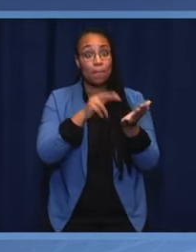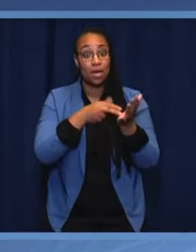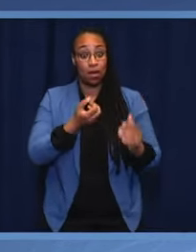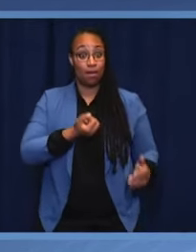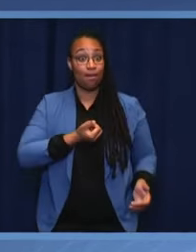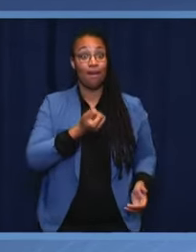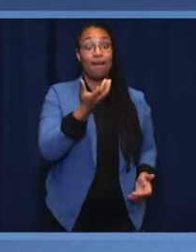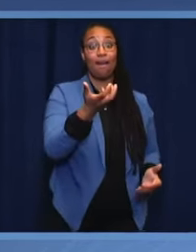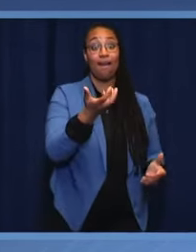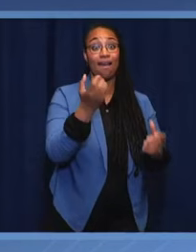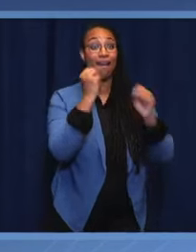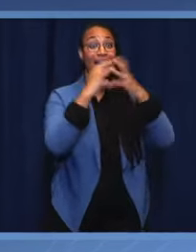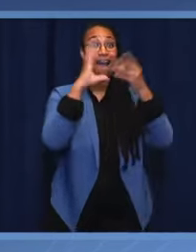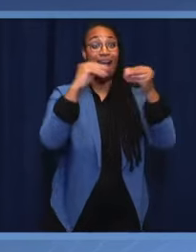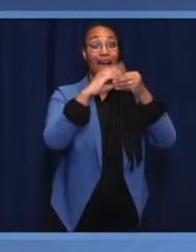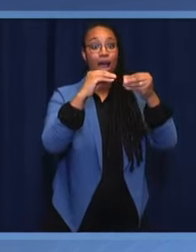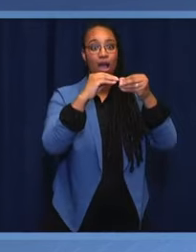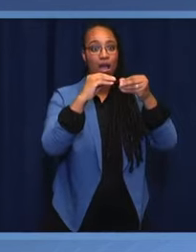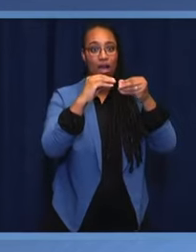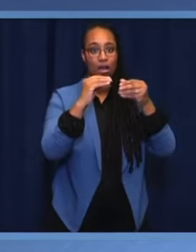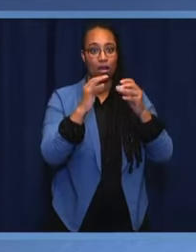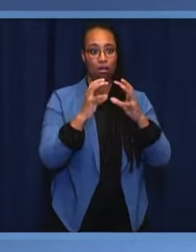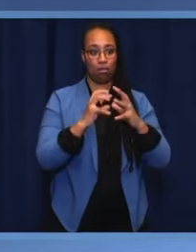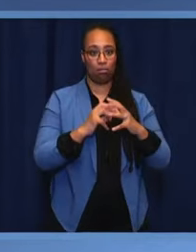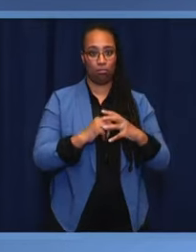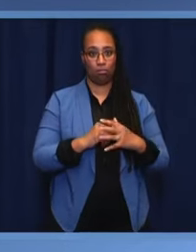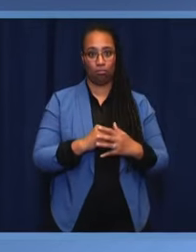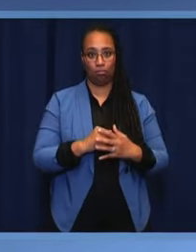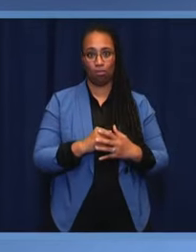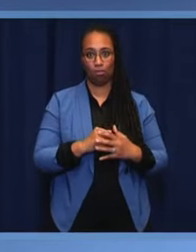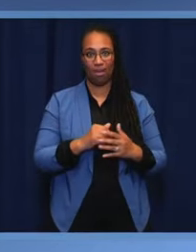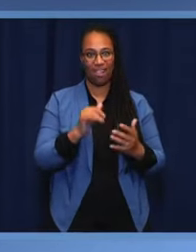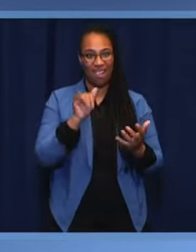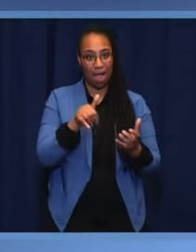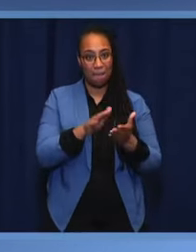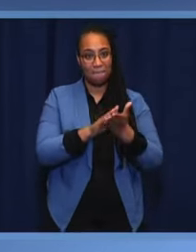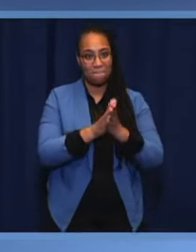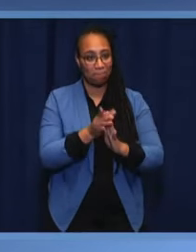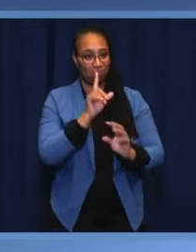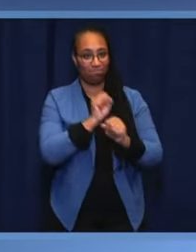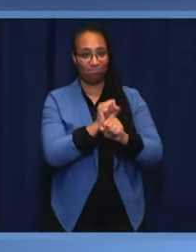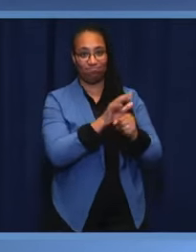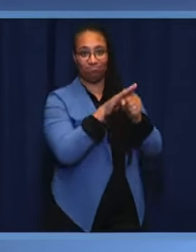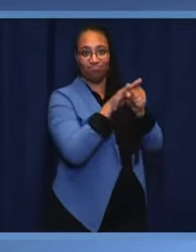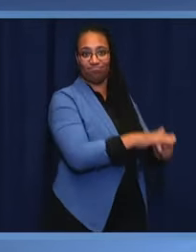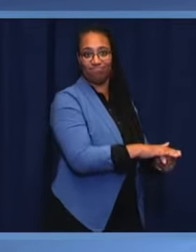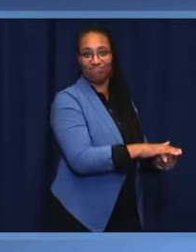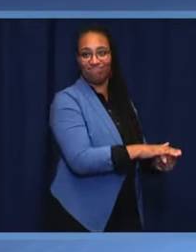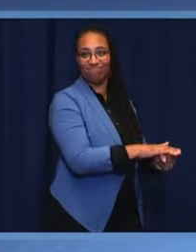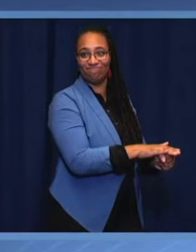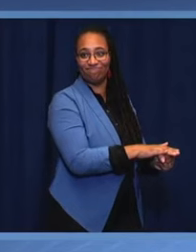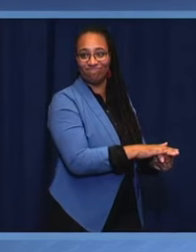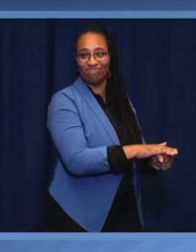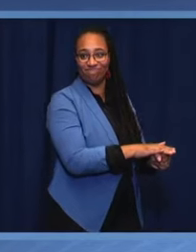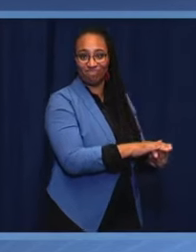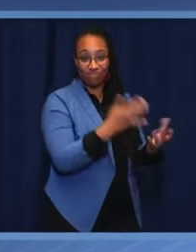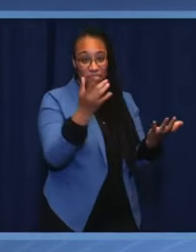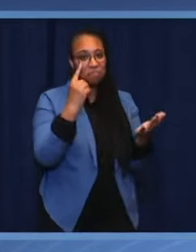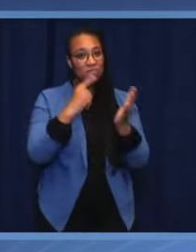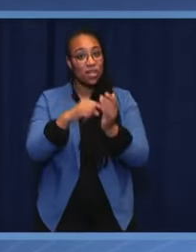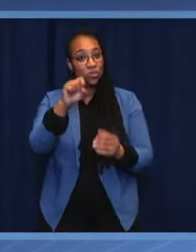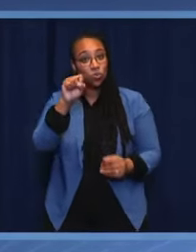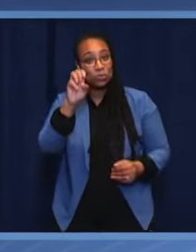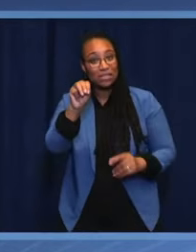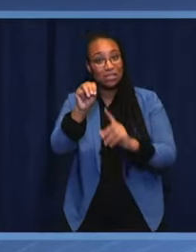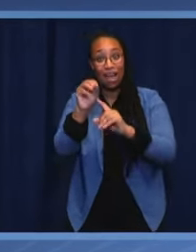can challenge the public debate. We see echo chambers emerge on social media, fake